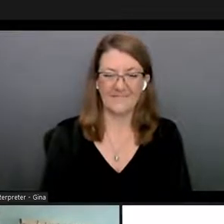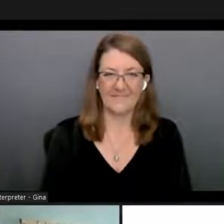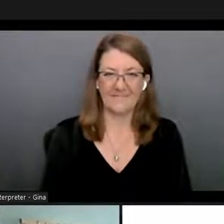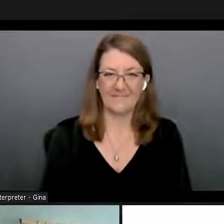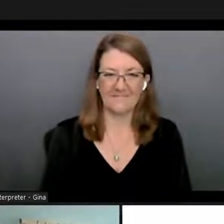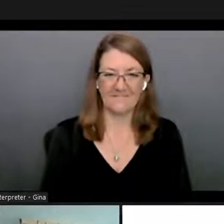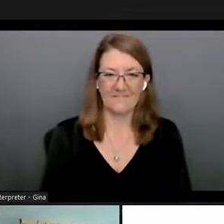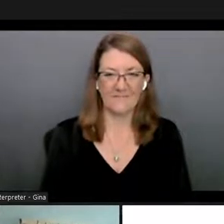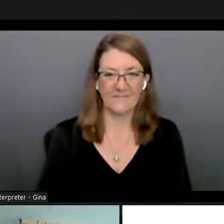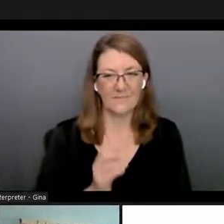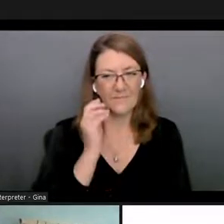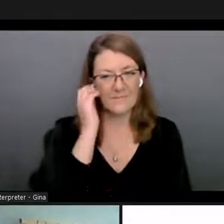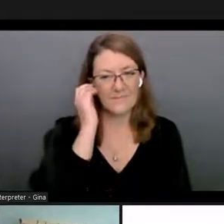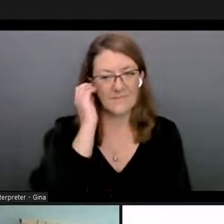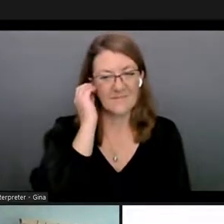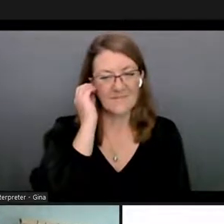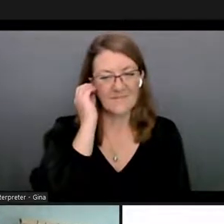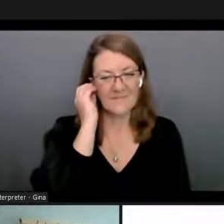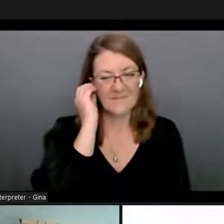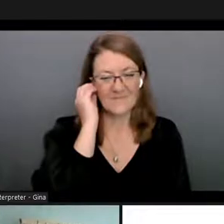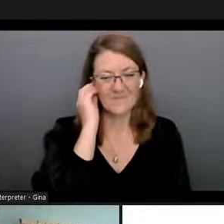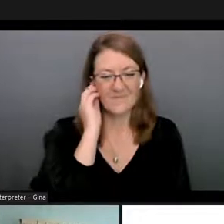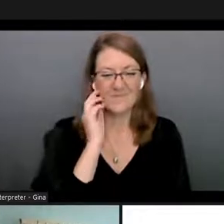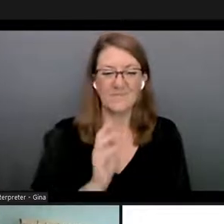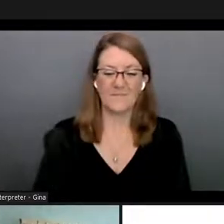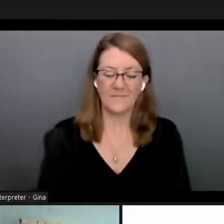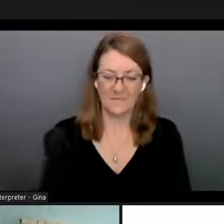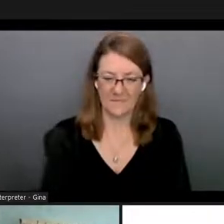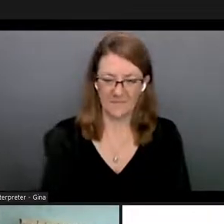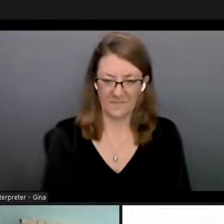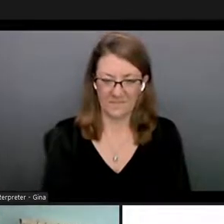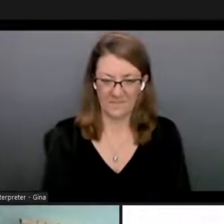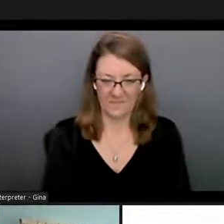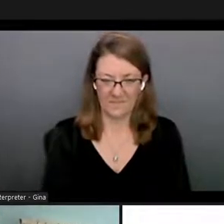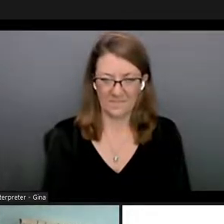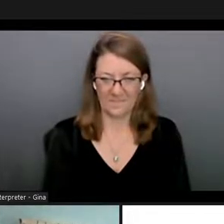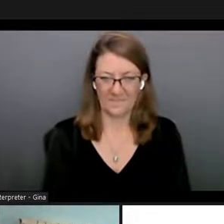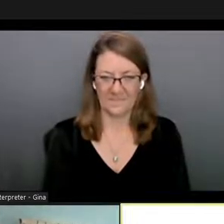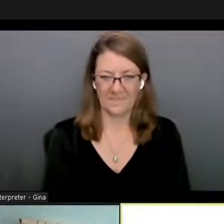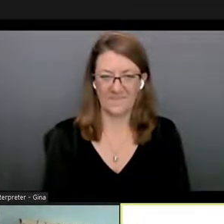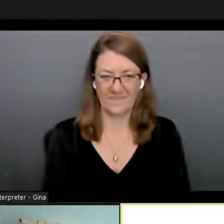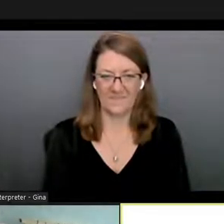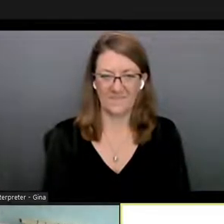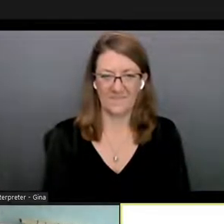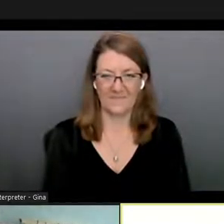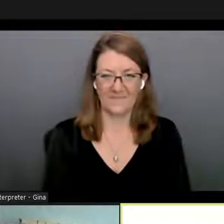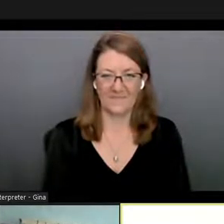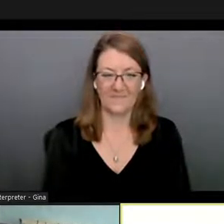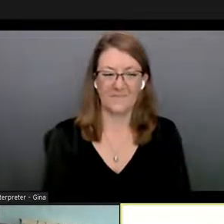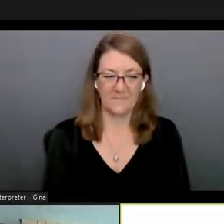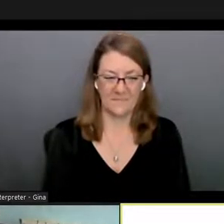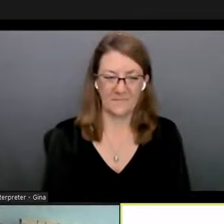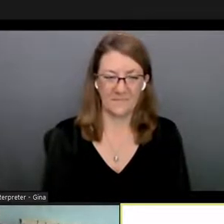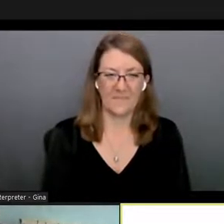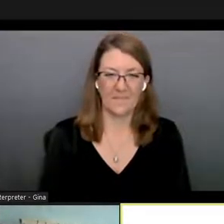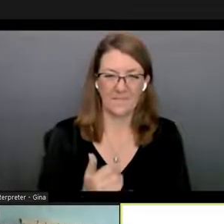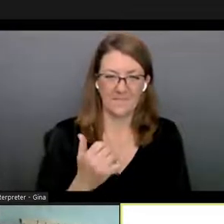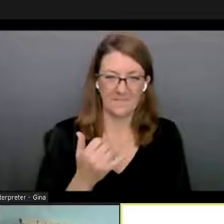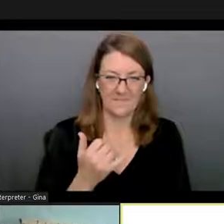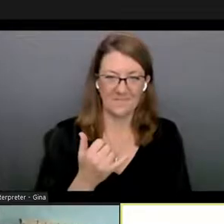we go to the social room maybe move to that social thing and okay yeah i'll need to all right yeah sweet see you there